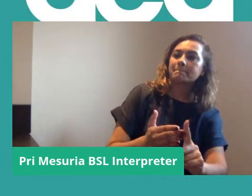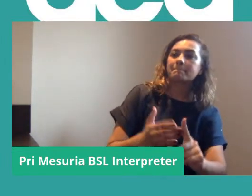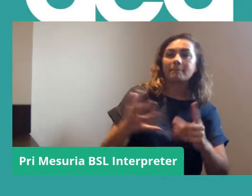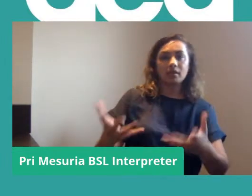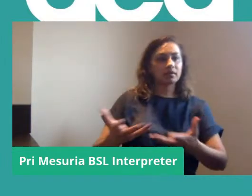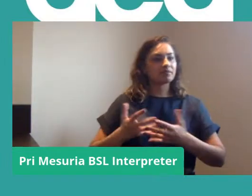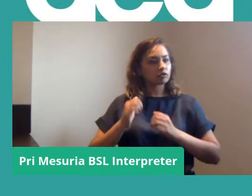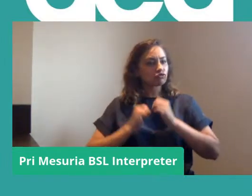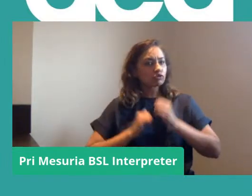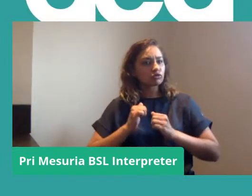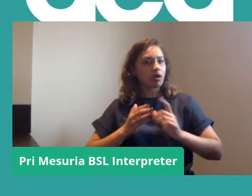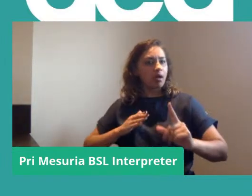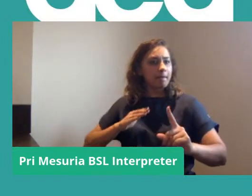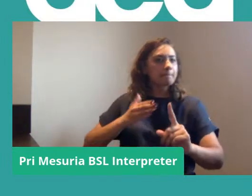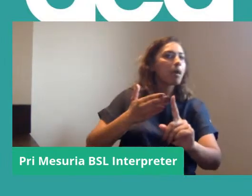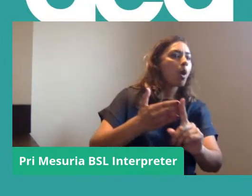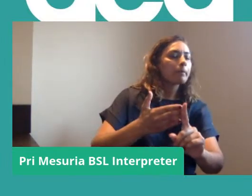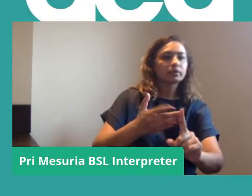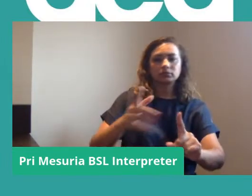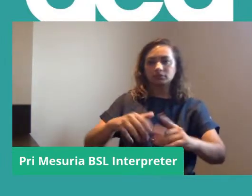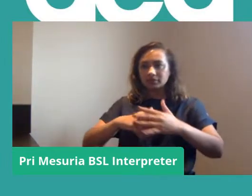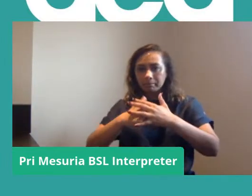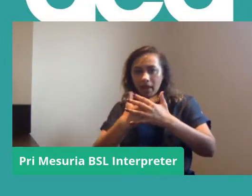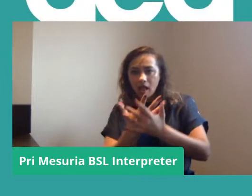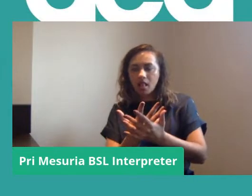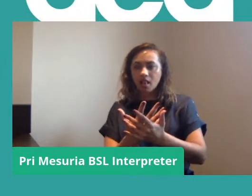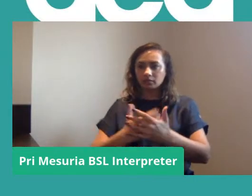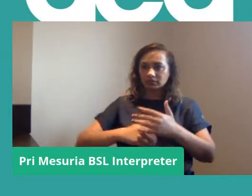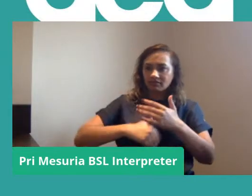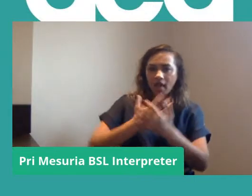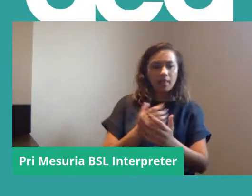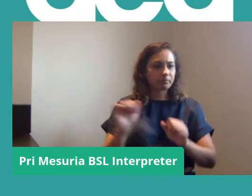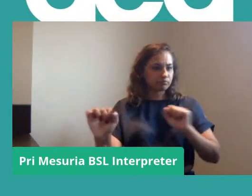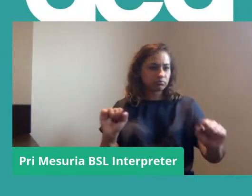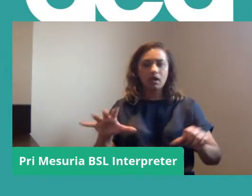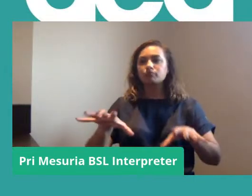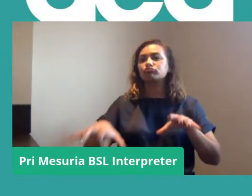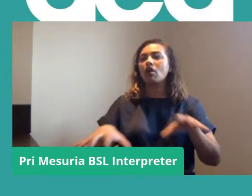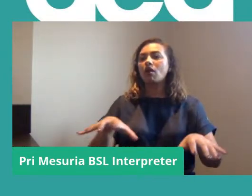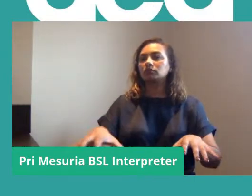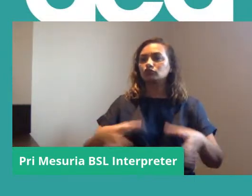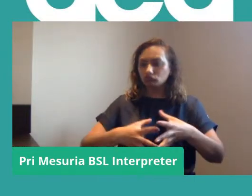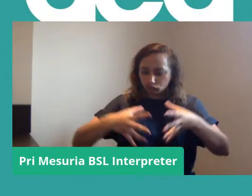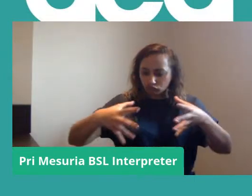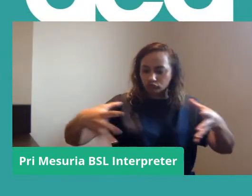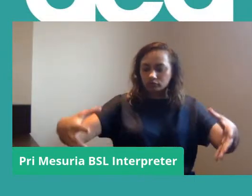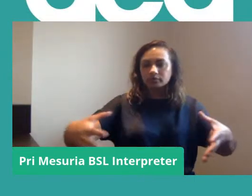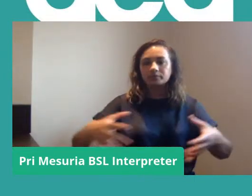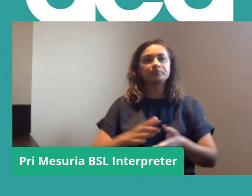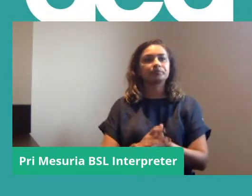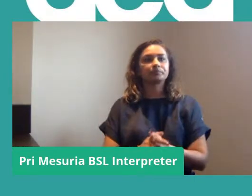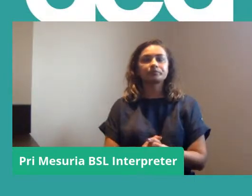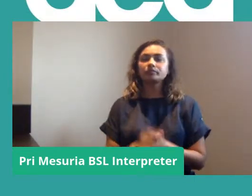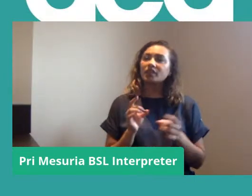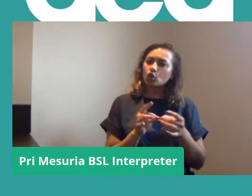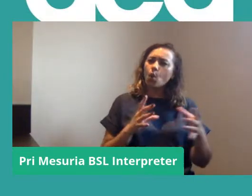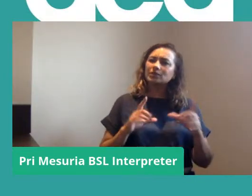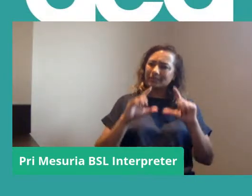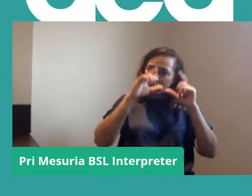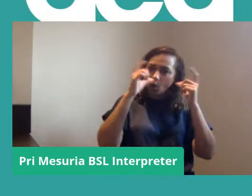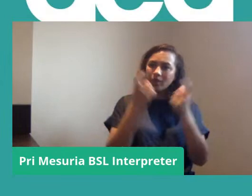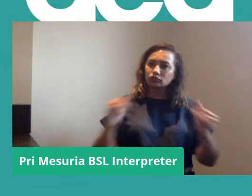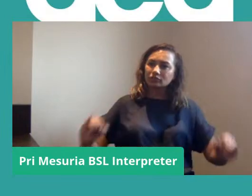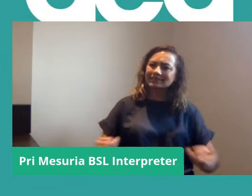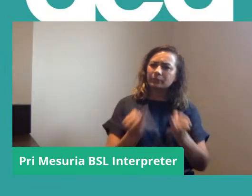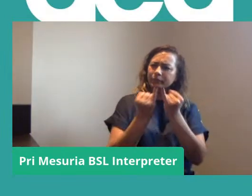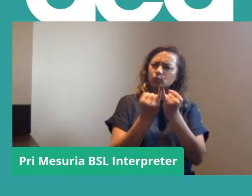structure and purpose to be able to go and build your branch. So what we found with our Nottingham College dispute